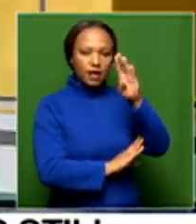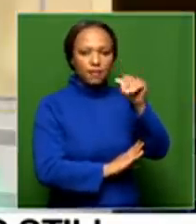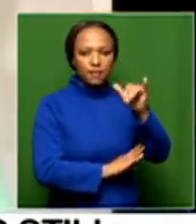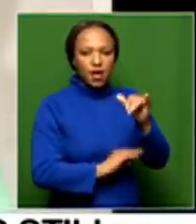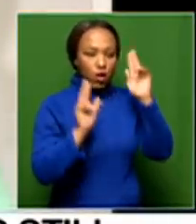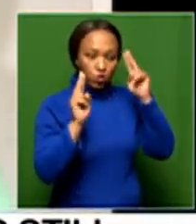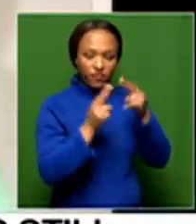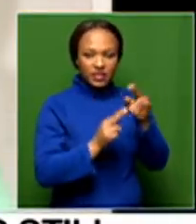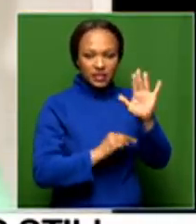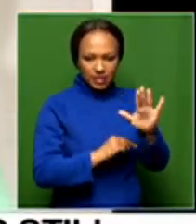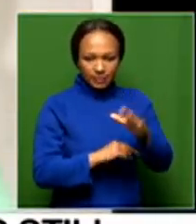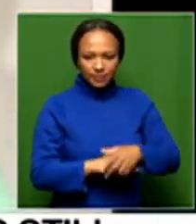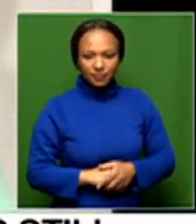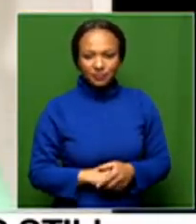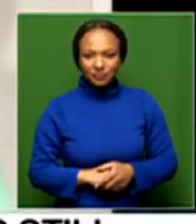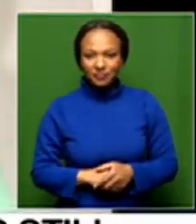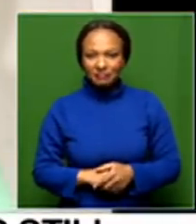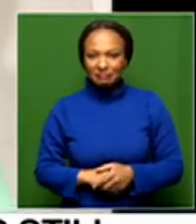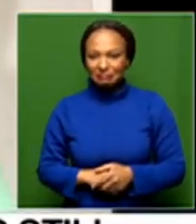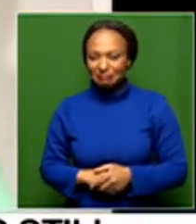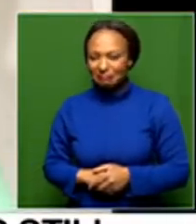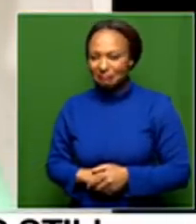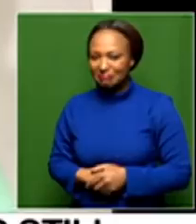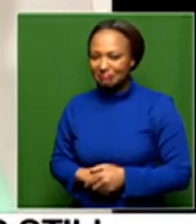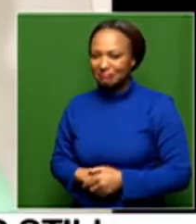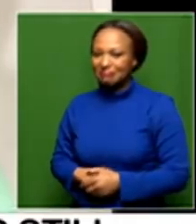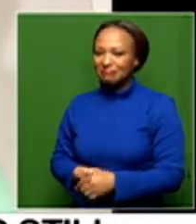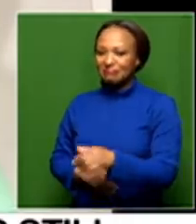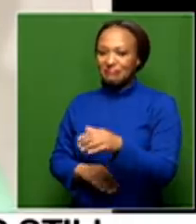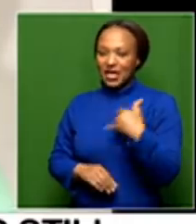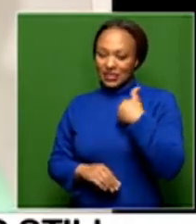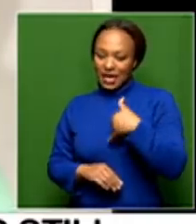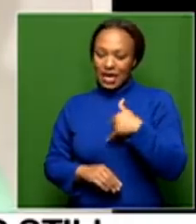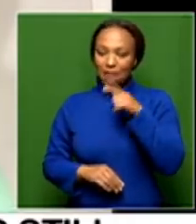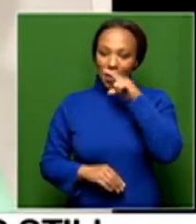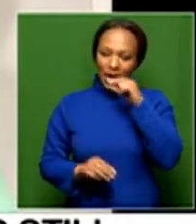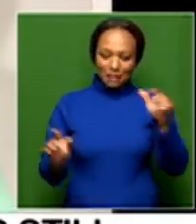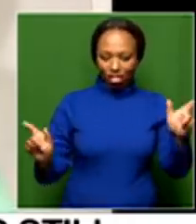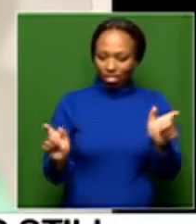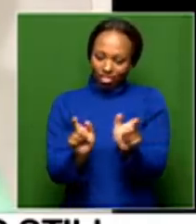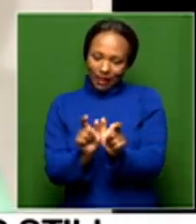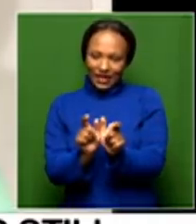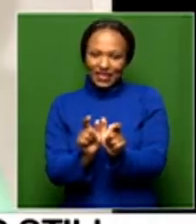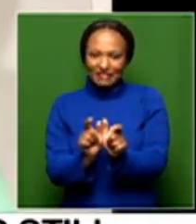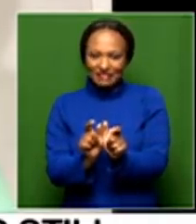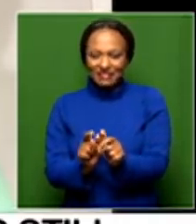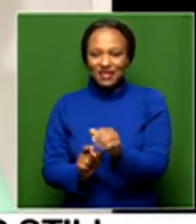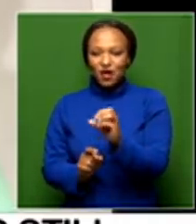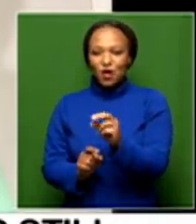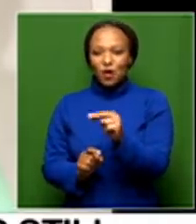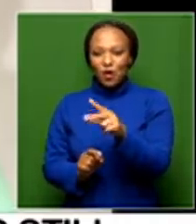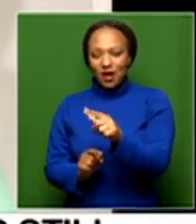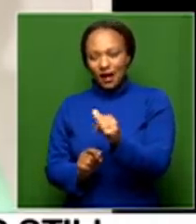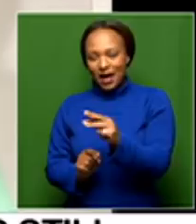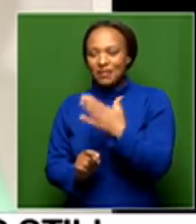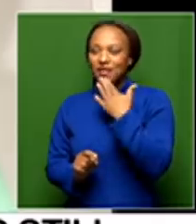Ngama Mtinka, thanks very much for joining. I'm just joining your name and surname together. I've got something going for you there, Ngama. It's good to have you